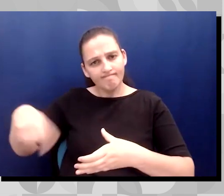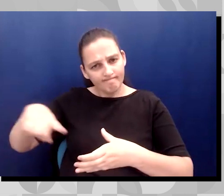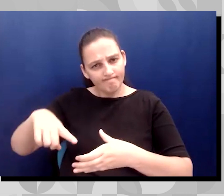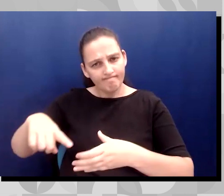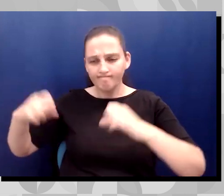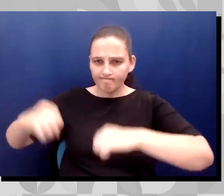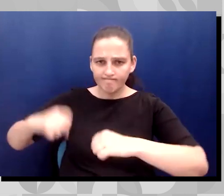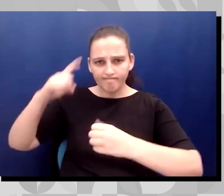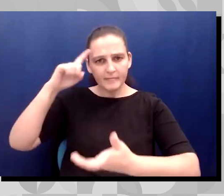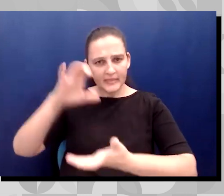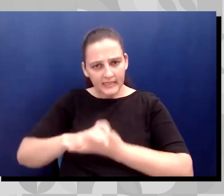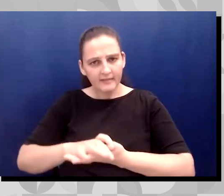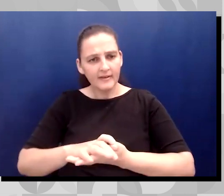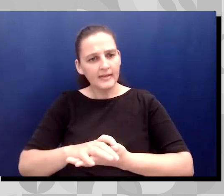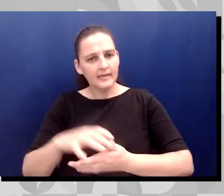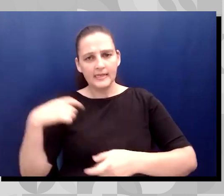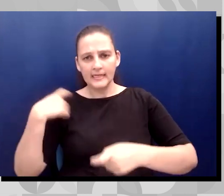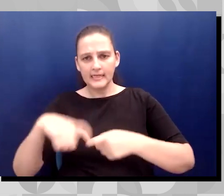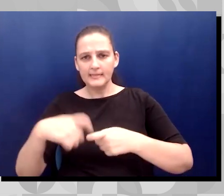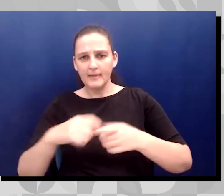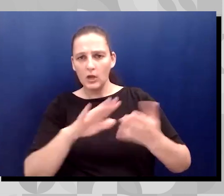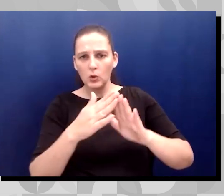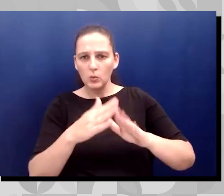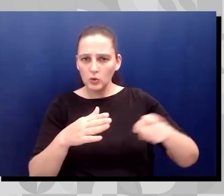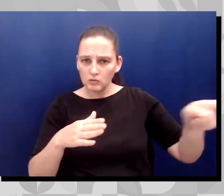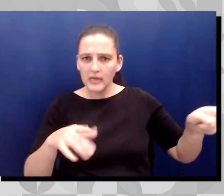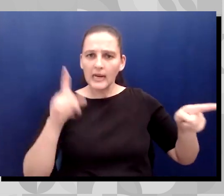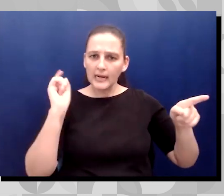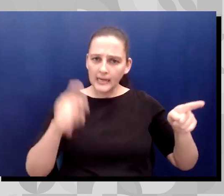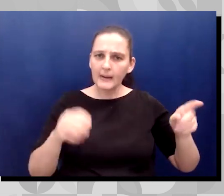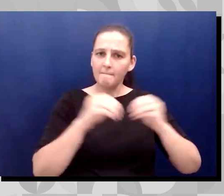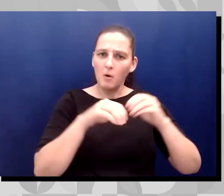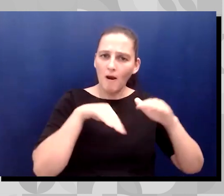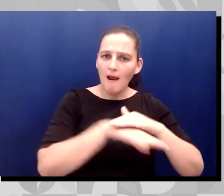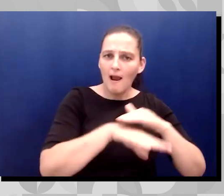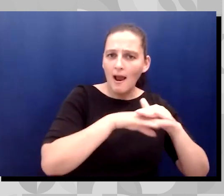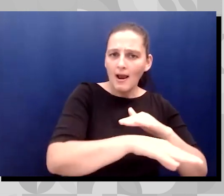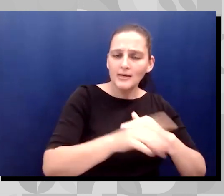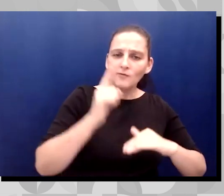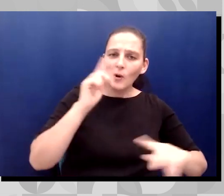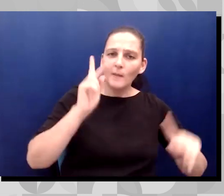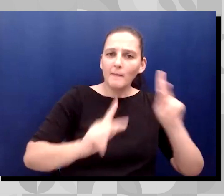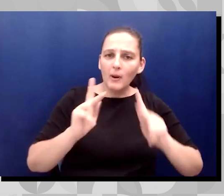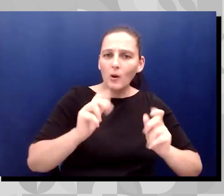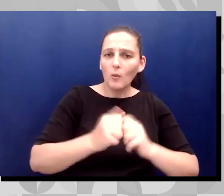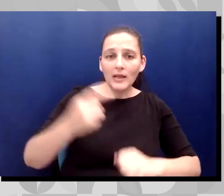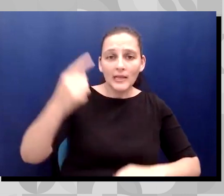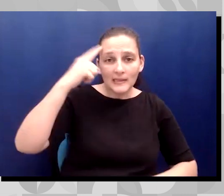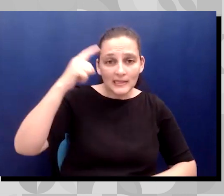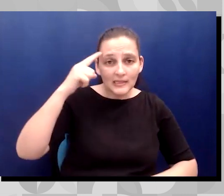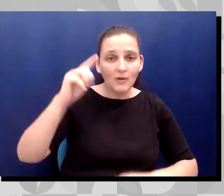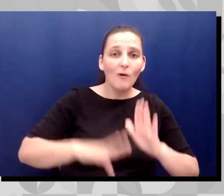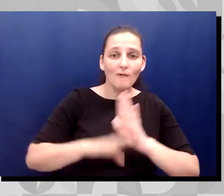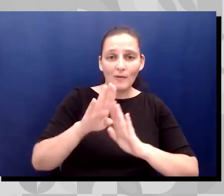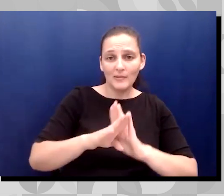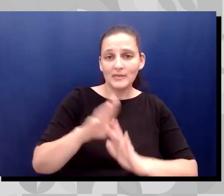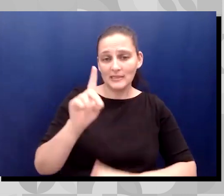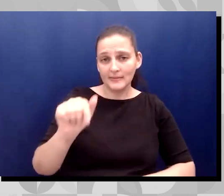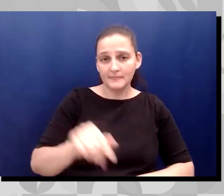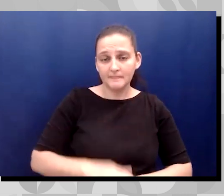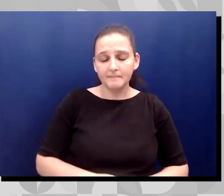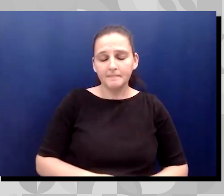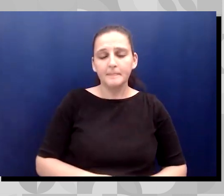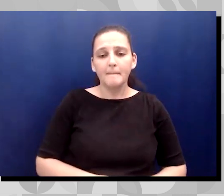access to support services for people with intellectual and developmental disabilities. And as the Hispanic